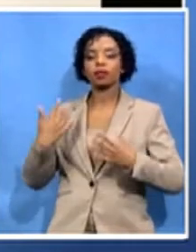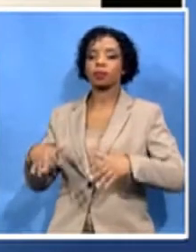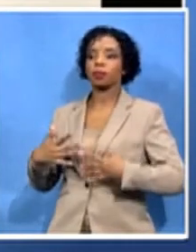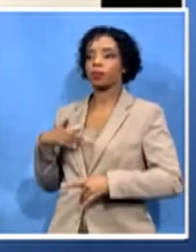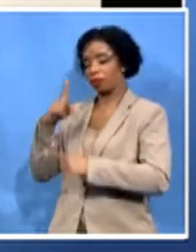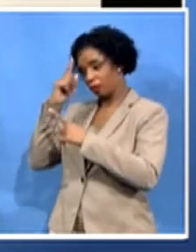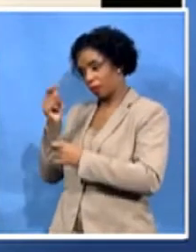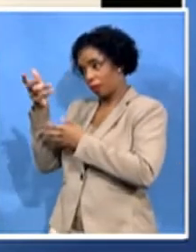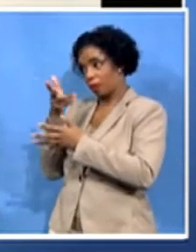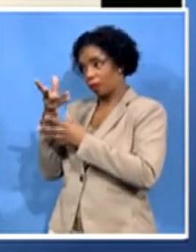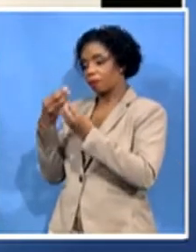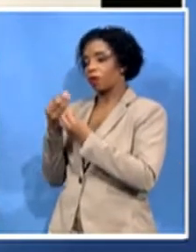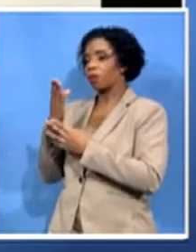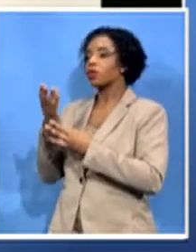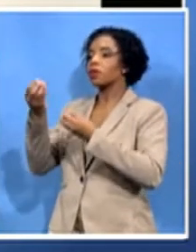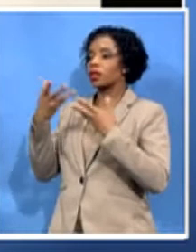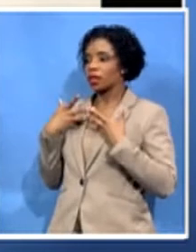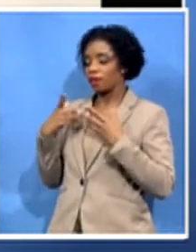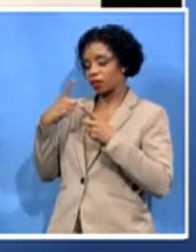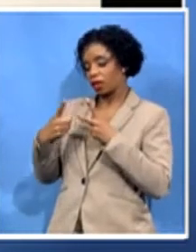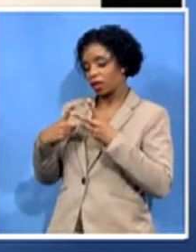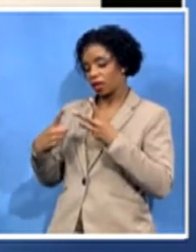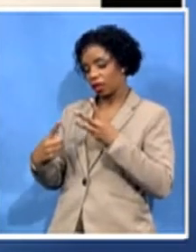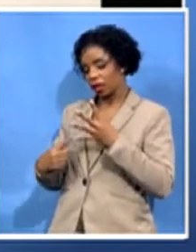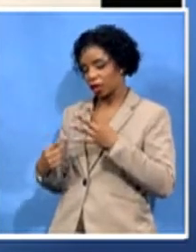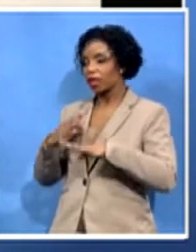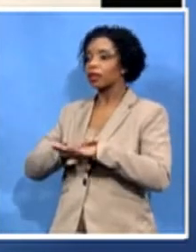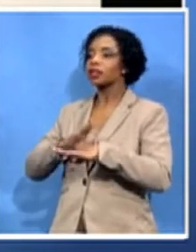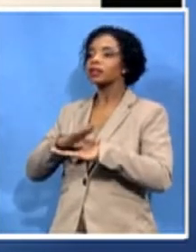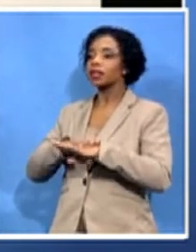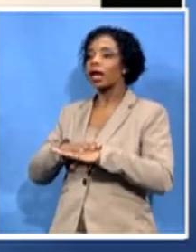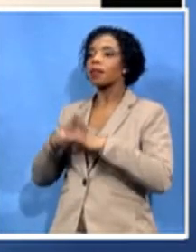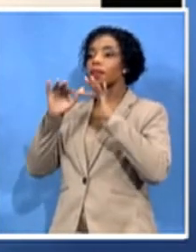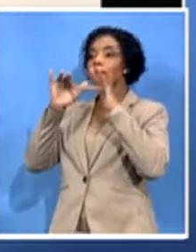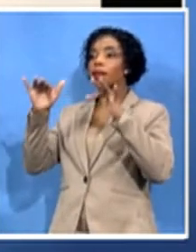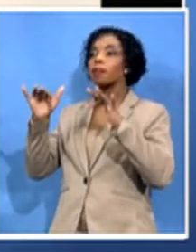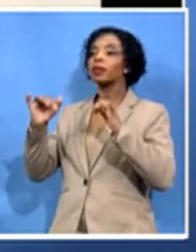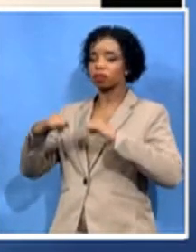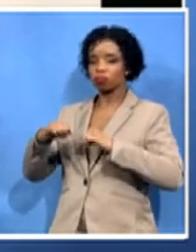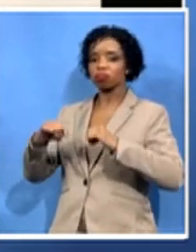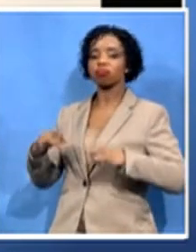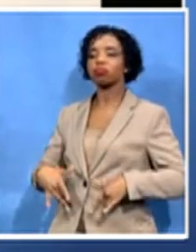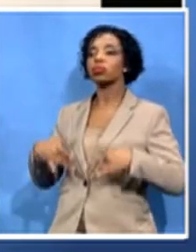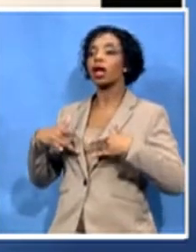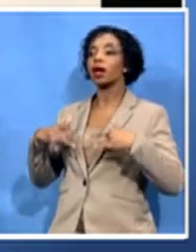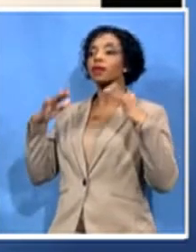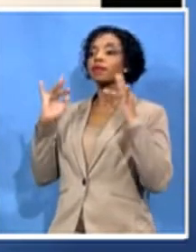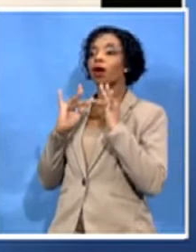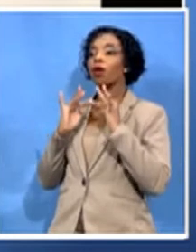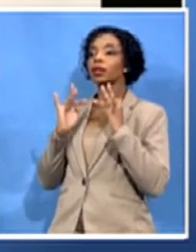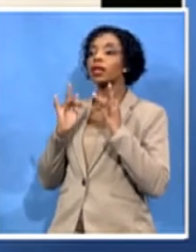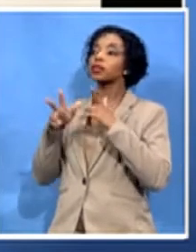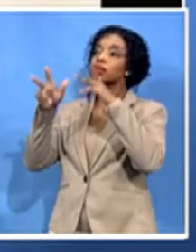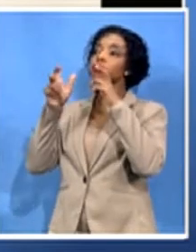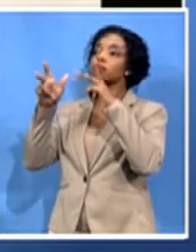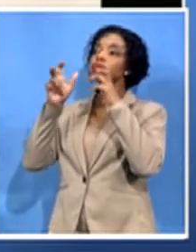public is allowed to connect online with the conversation. But I'm also going to ask you, since